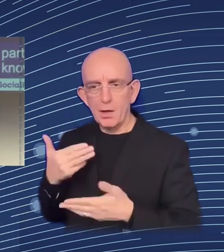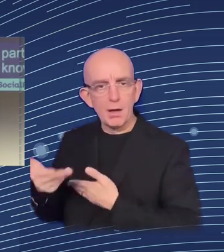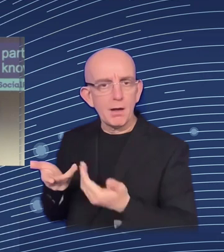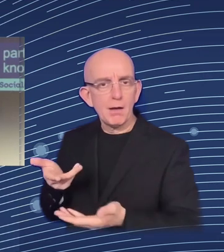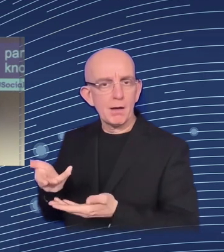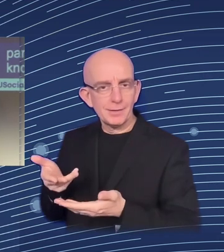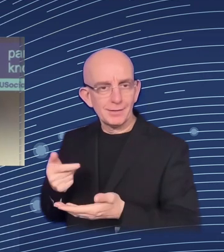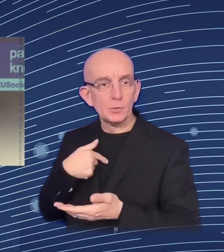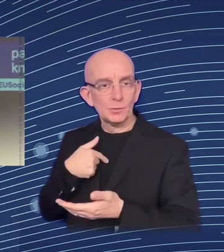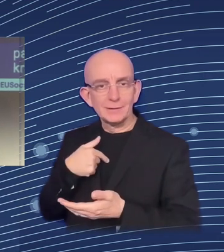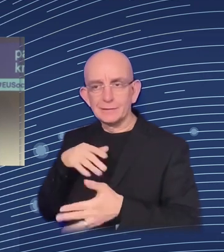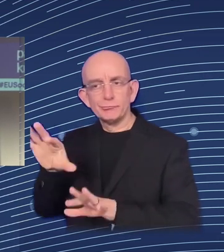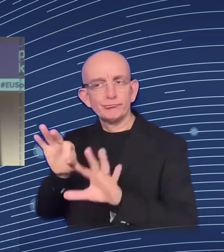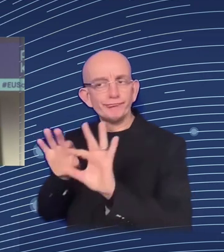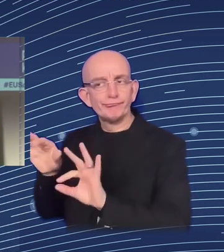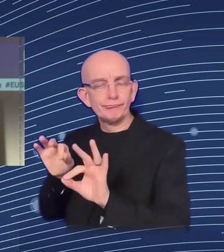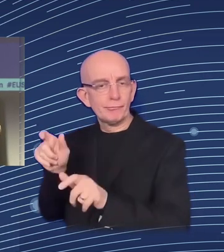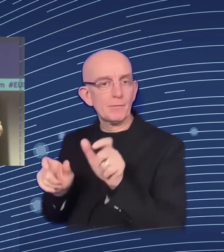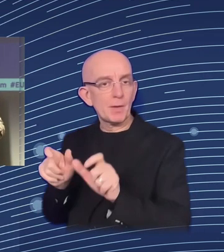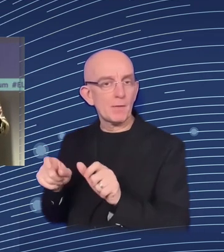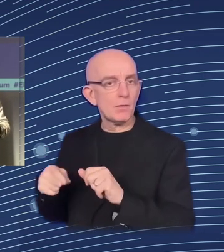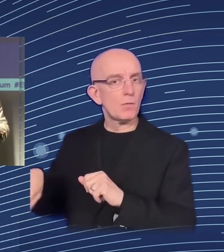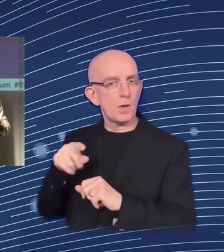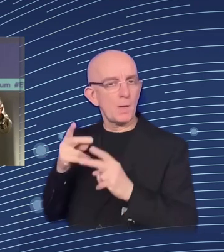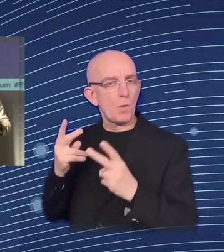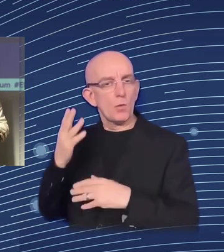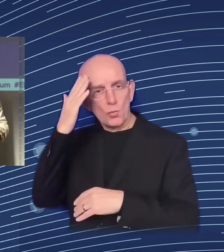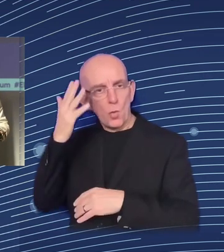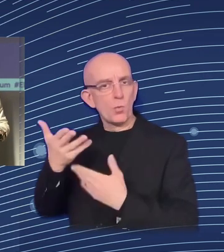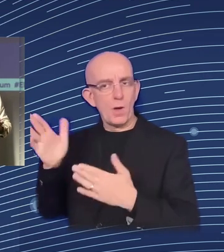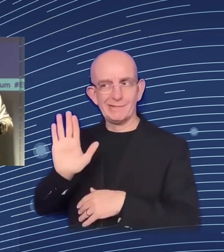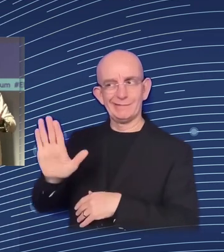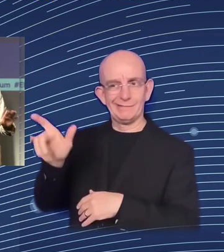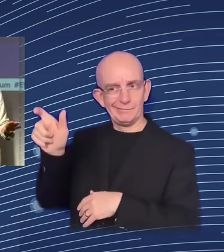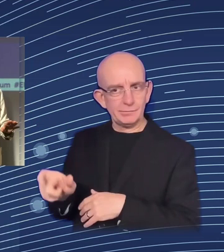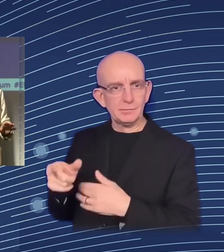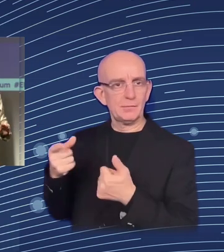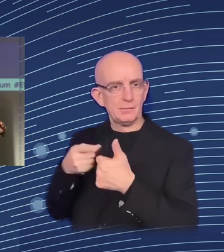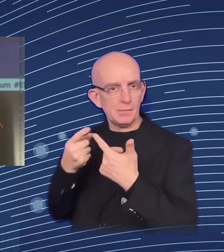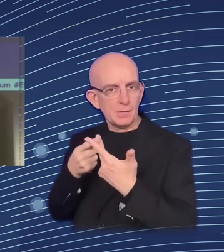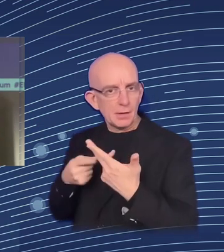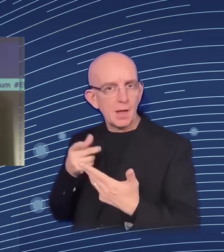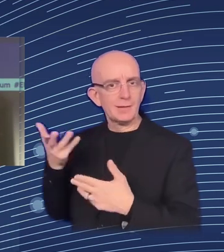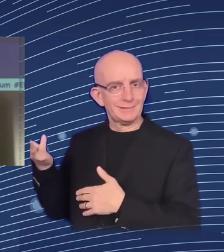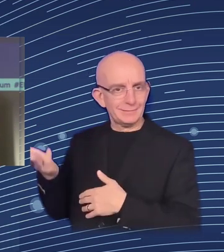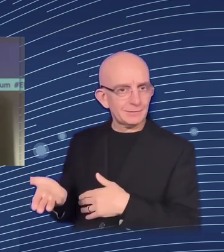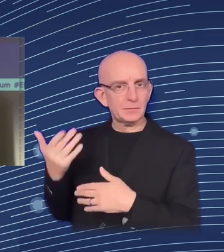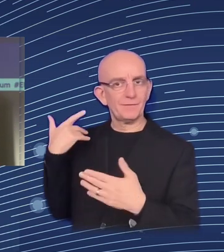these persons have gone through. This is something that the unemployment services in Spain have. So that's no problem with that.